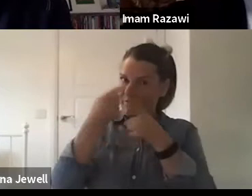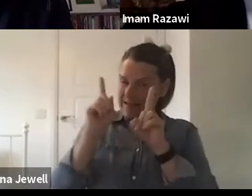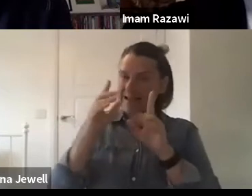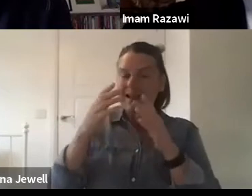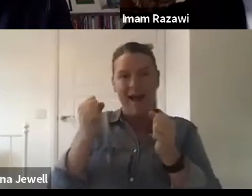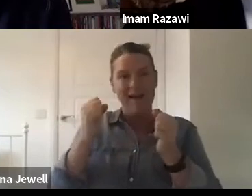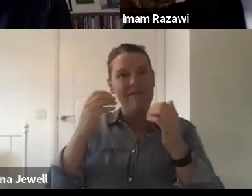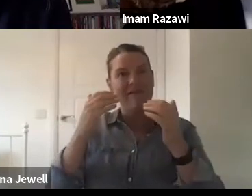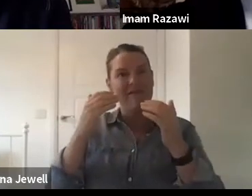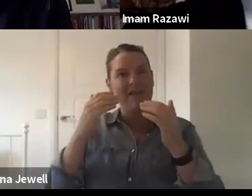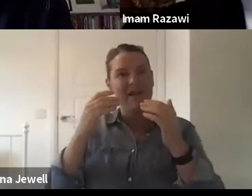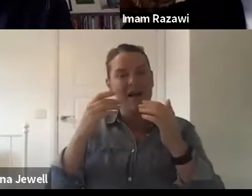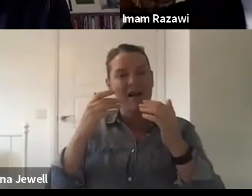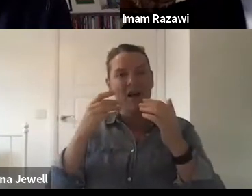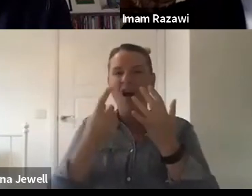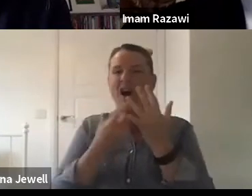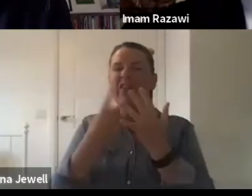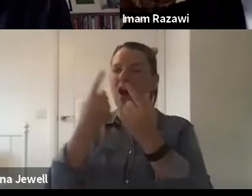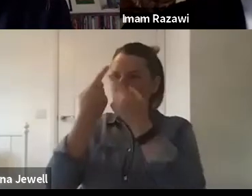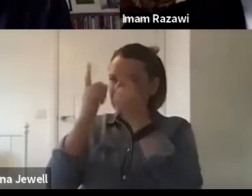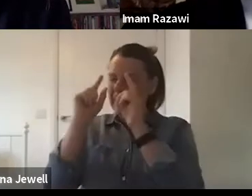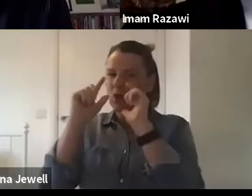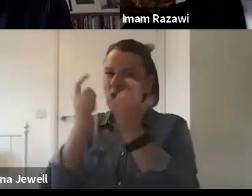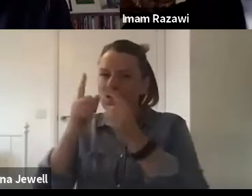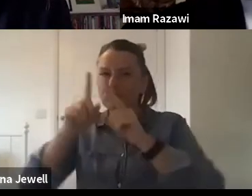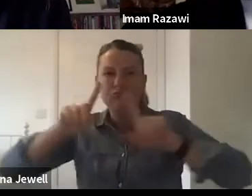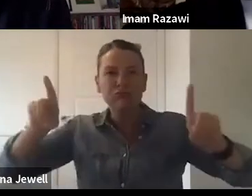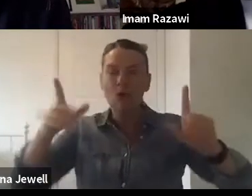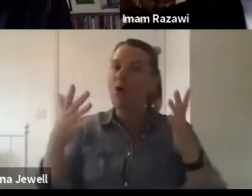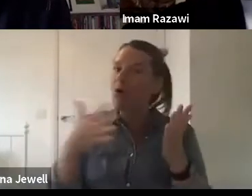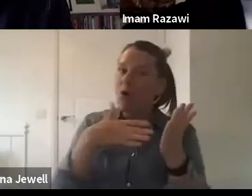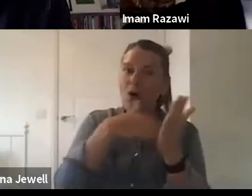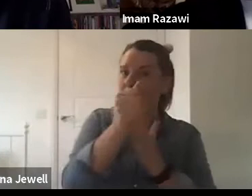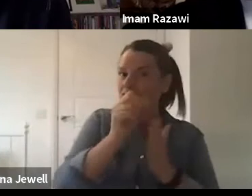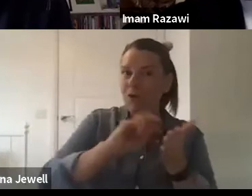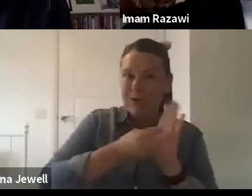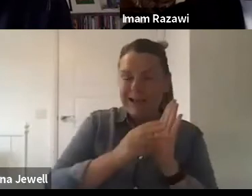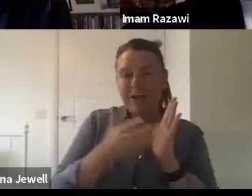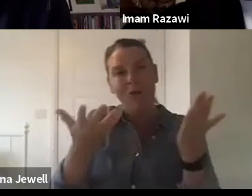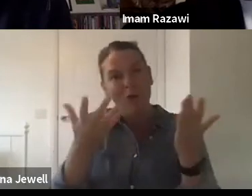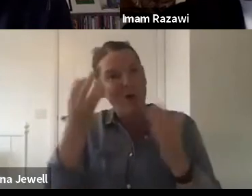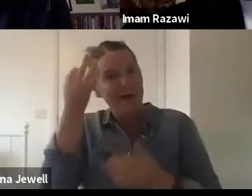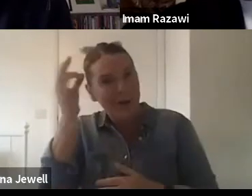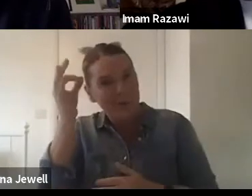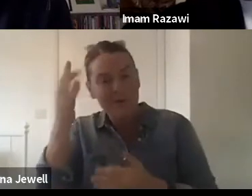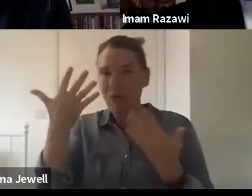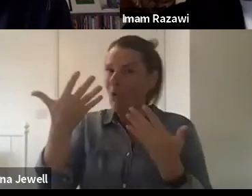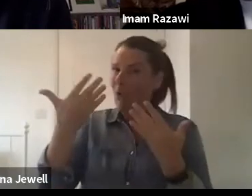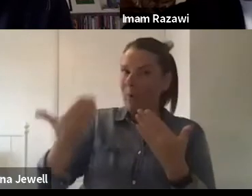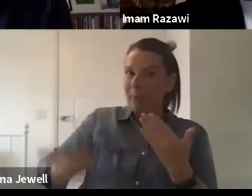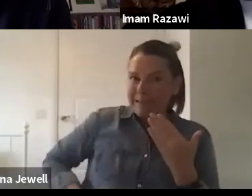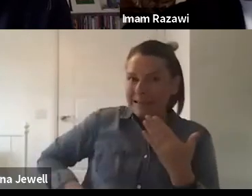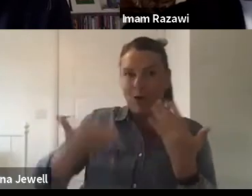institutions, but also whether it's cultural organizations, the city council itself, businesses, community